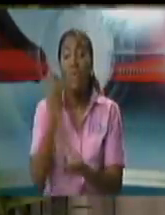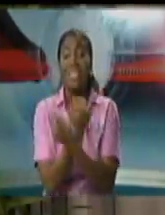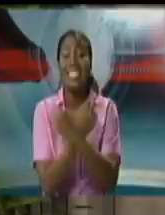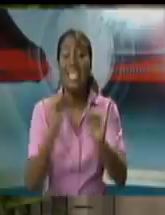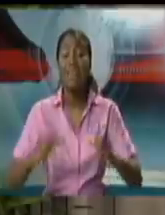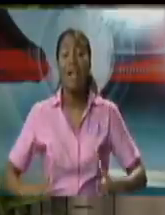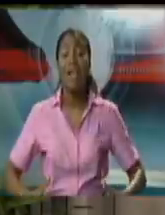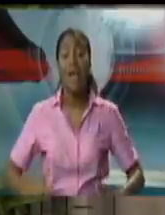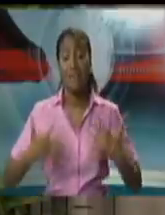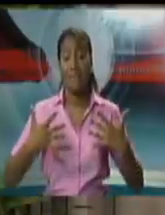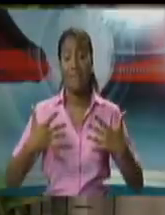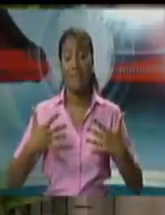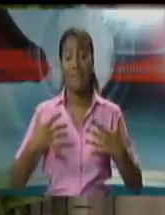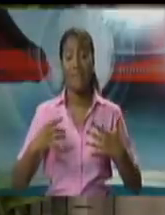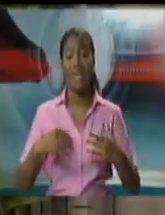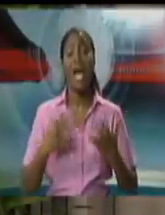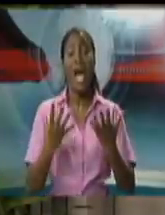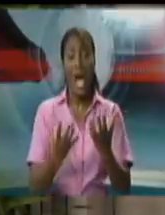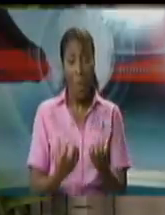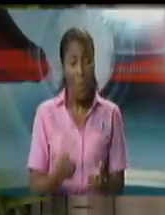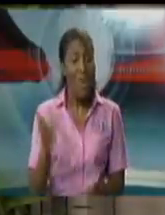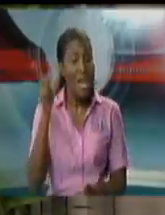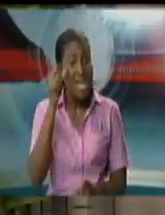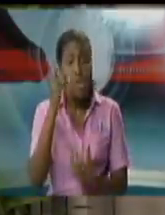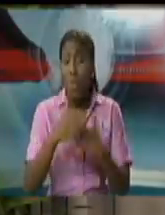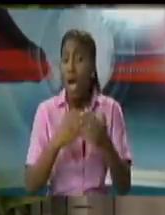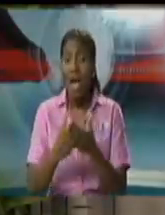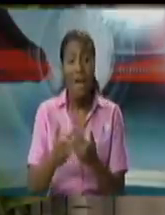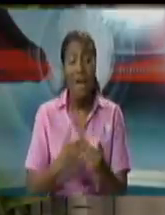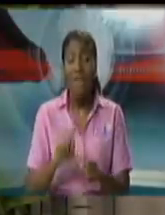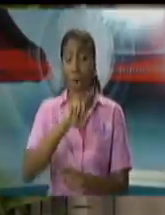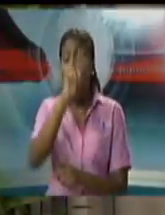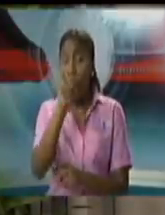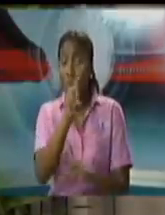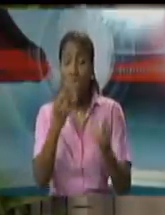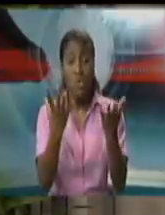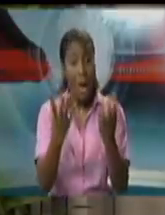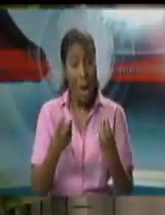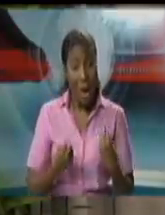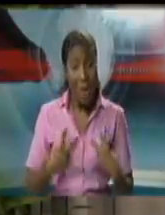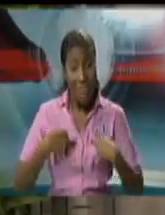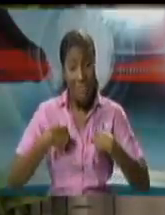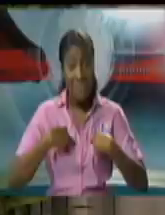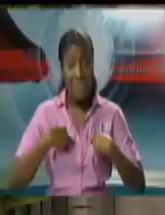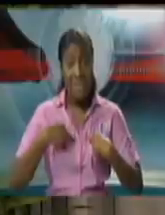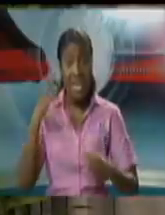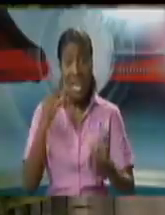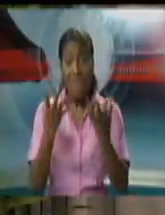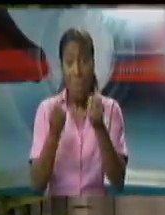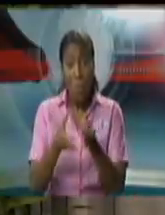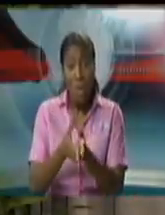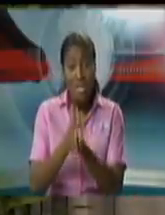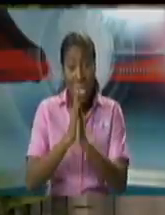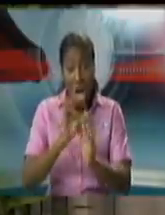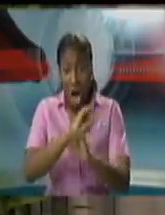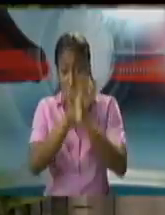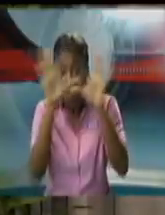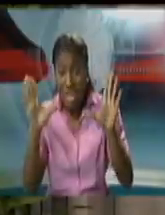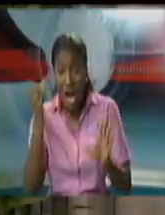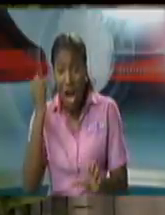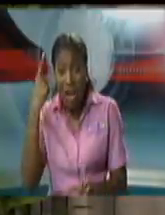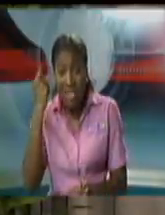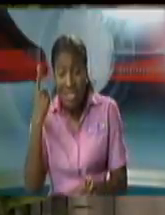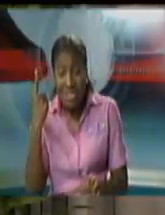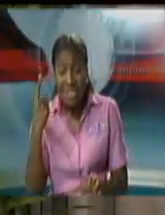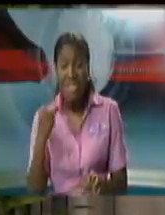lives I look forward to your questions and perhaps can give some better clarification for things that I may have not done justice to in